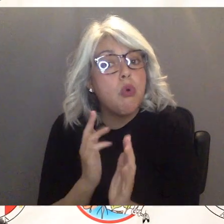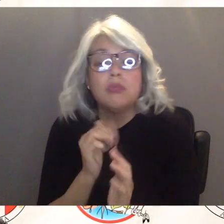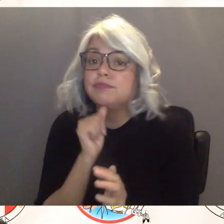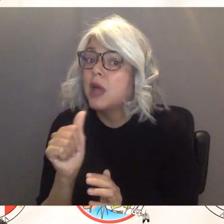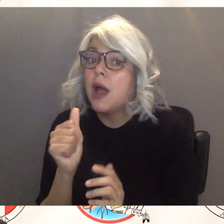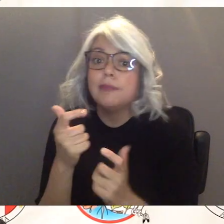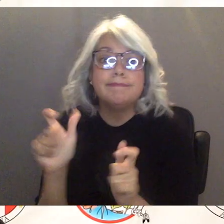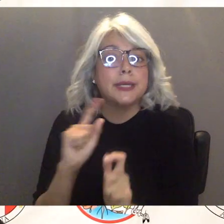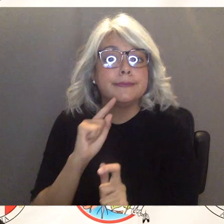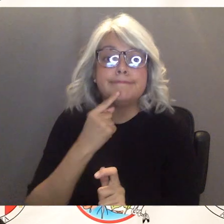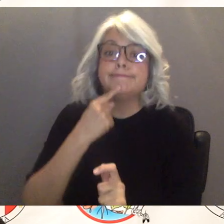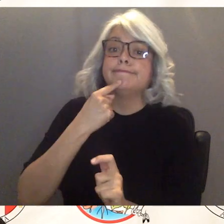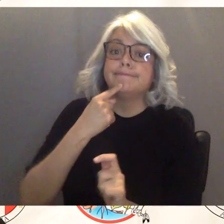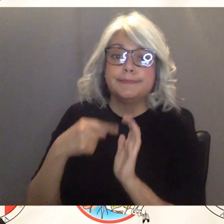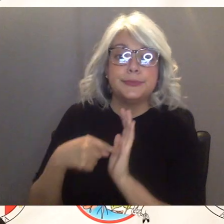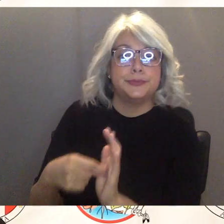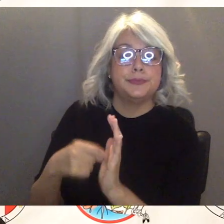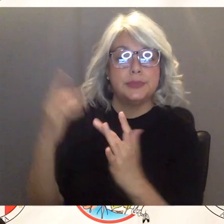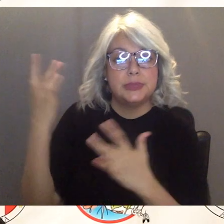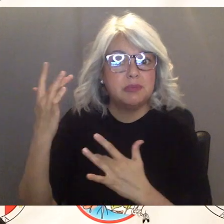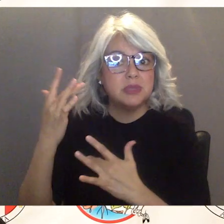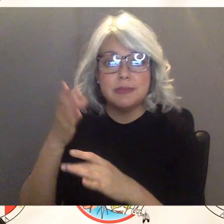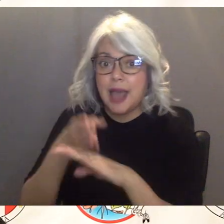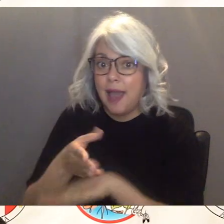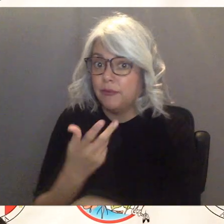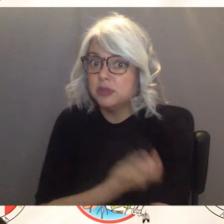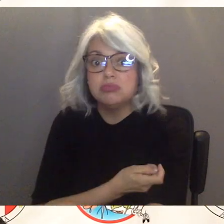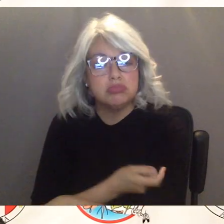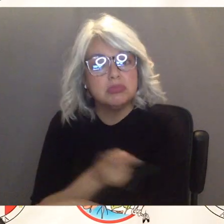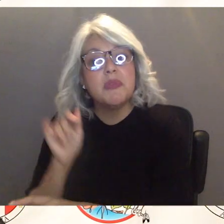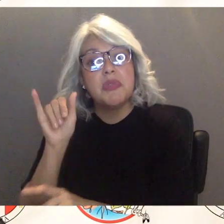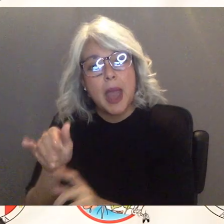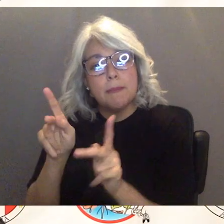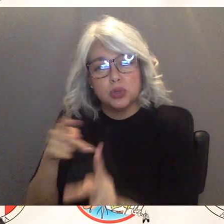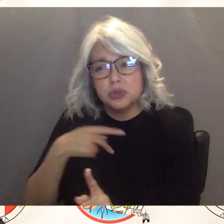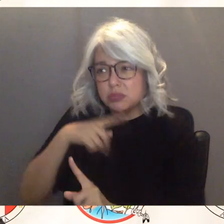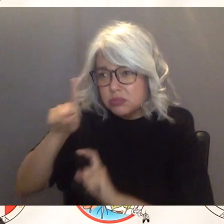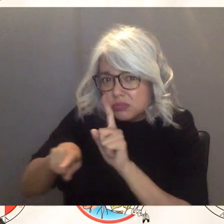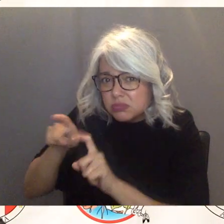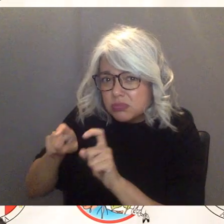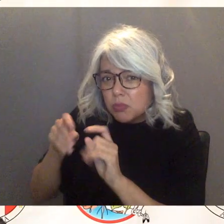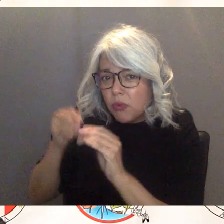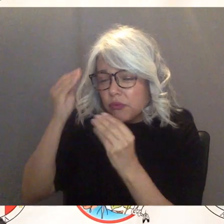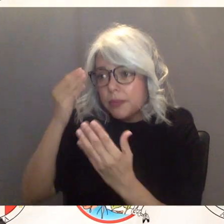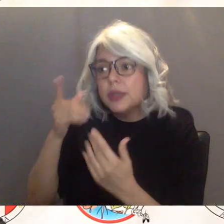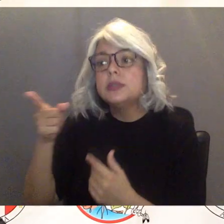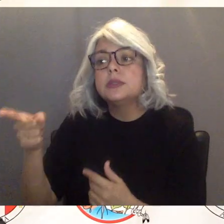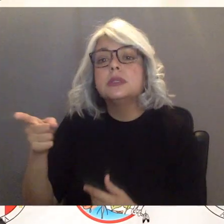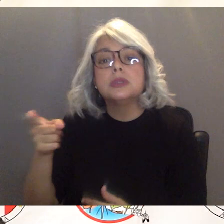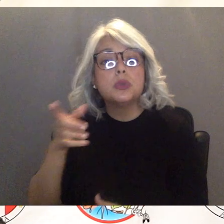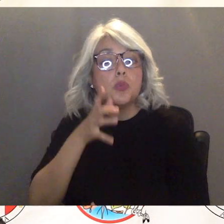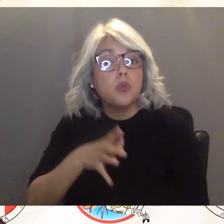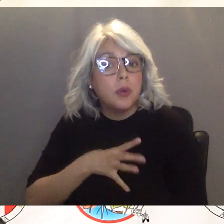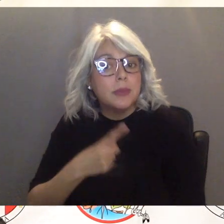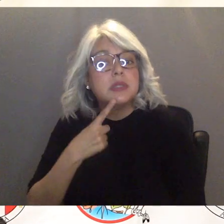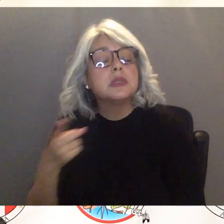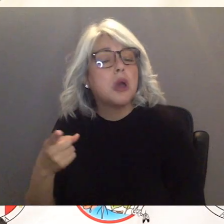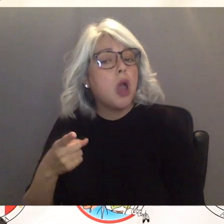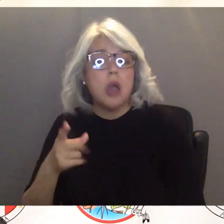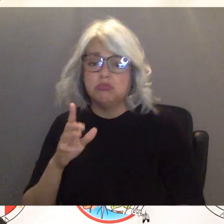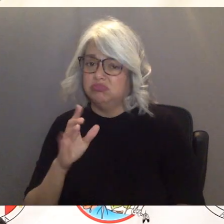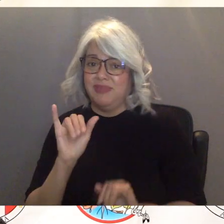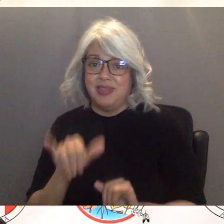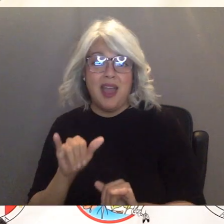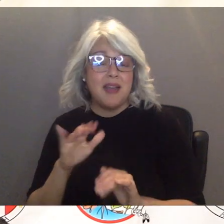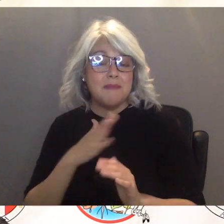uh we did uh get uh you know she did say that that she would uh take the vaccine again um